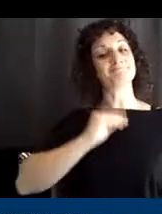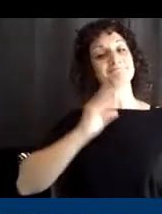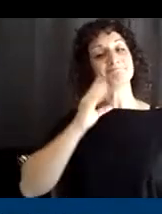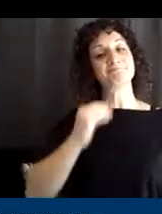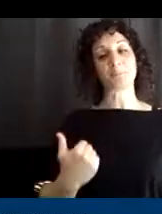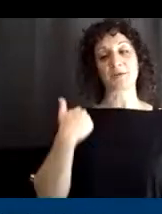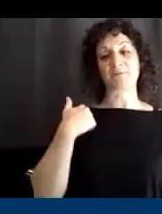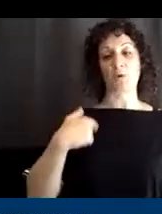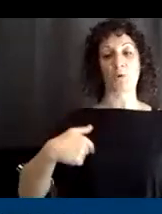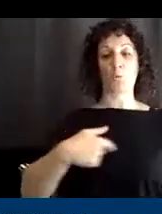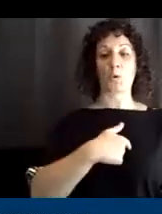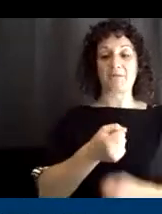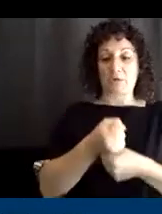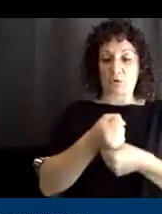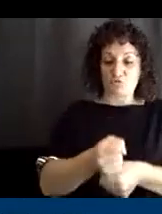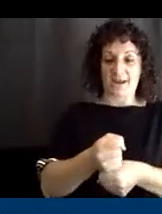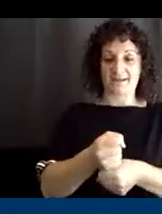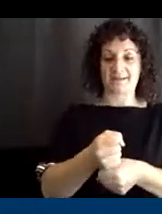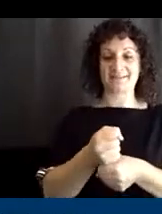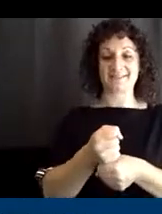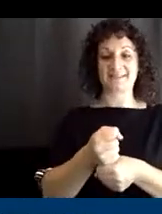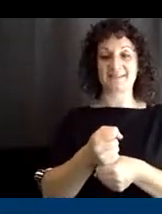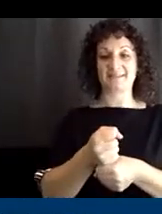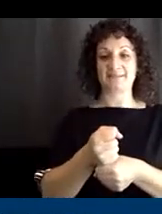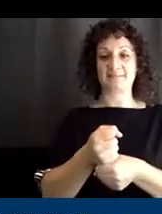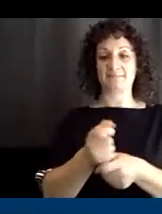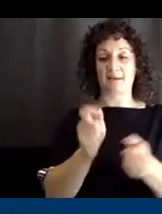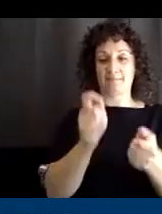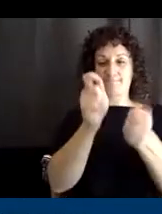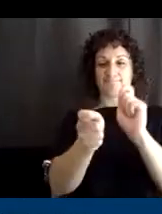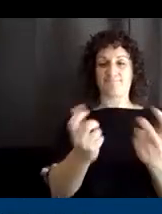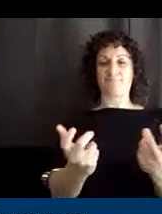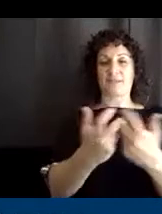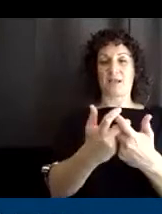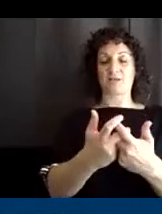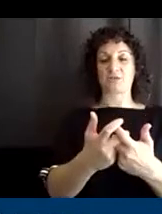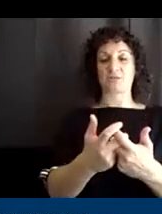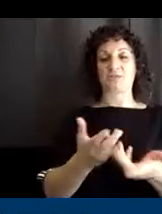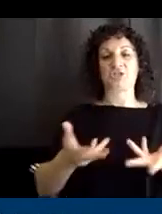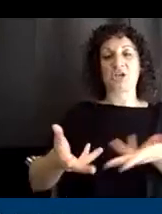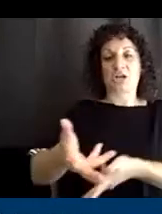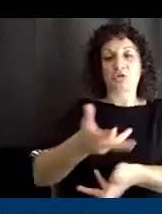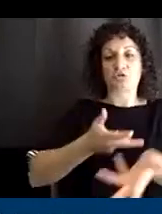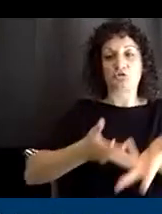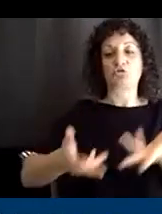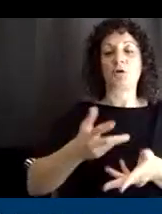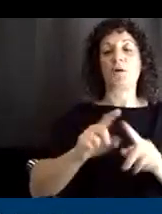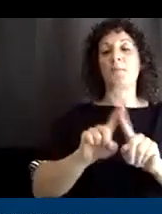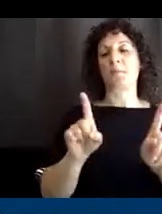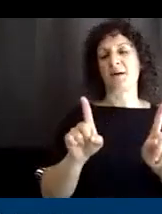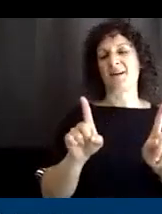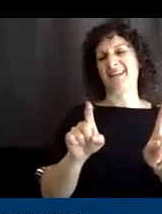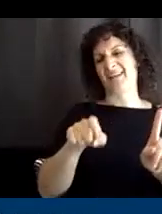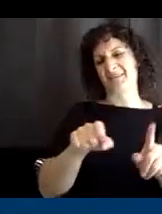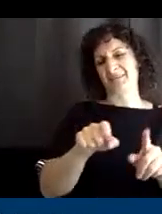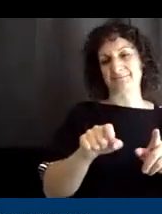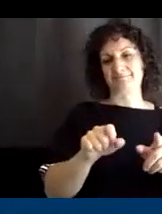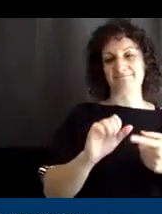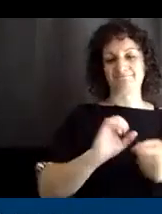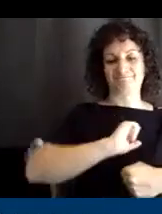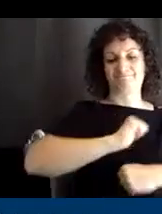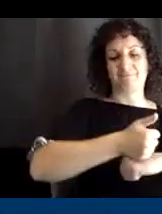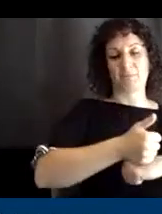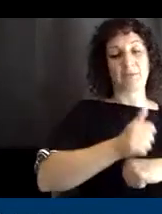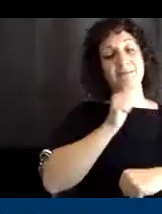sort of created, um, it's called a custom gesture, but there's a workaround, um, to do that and it's not very hard. Um,